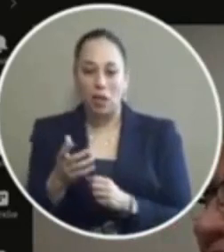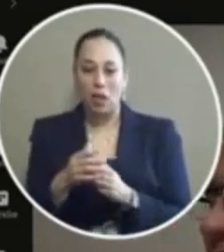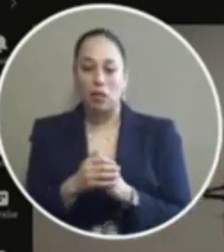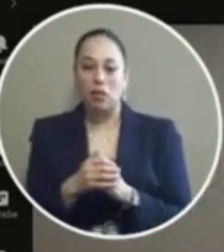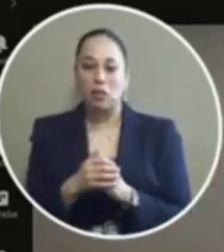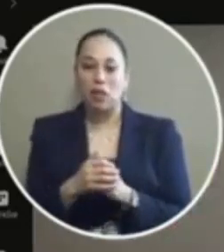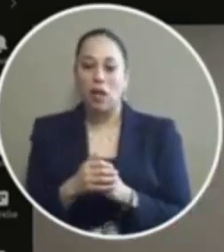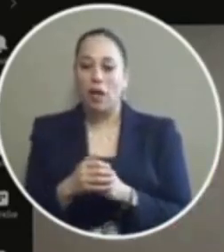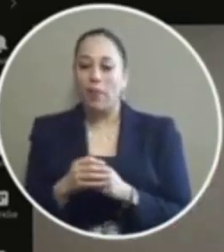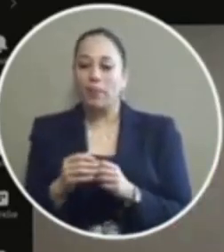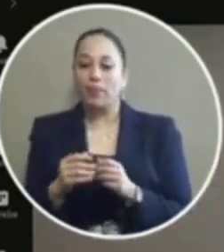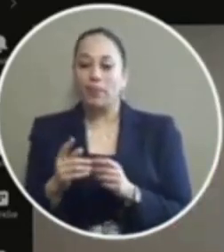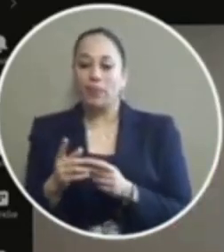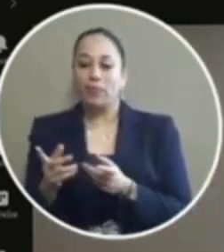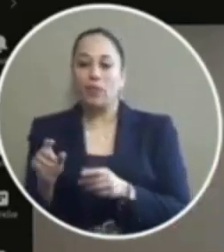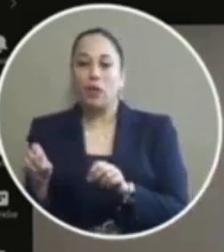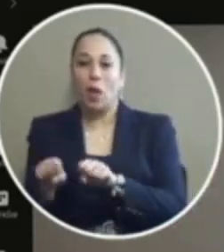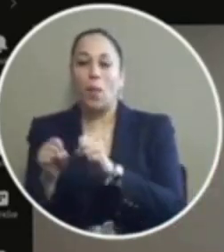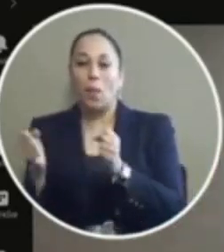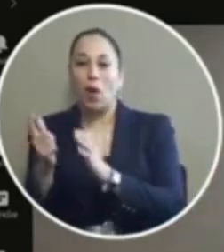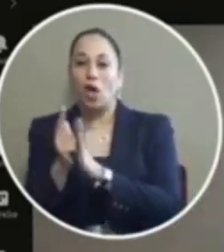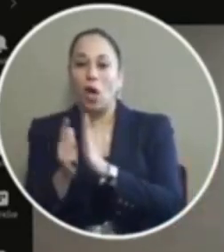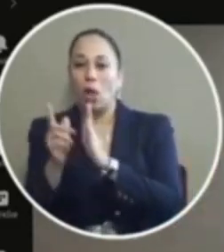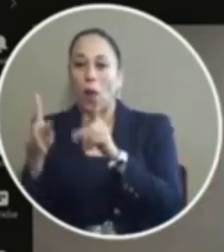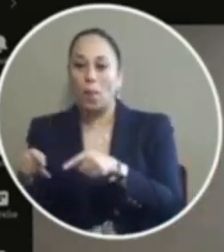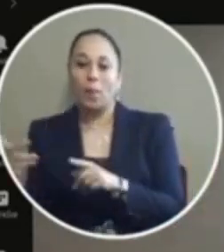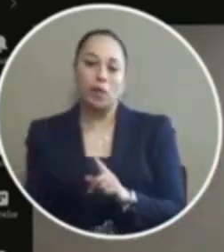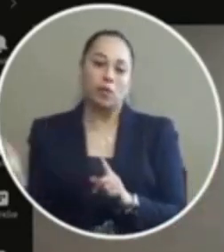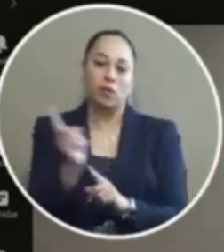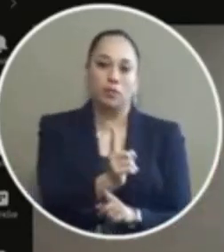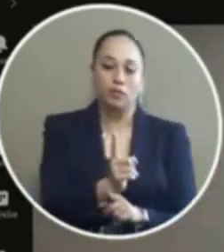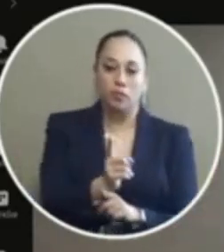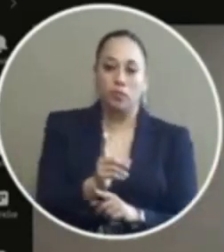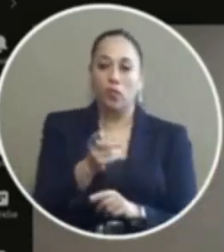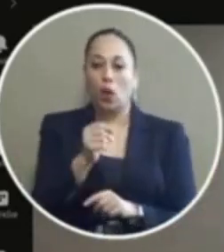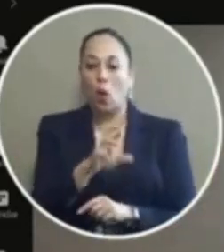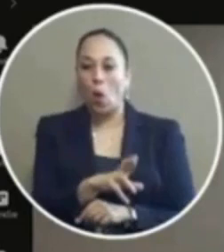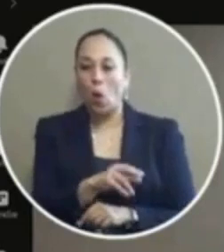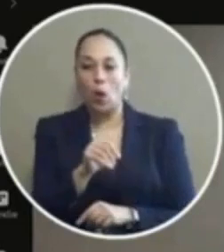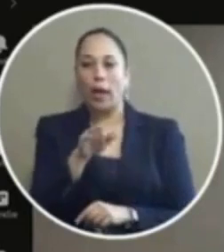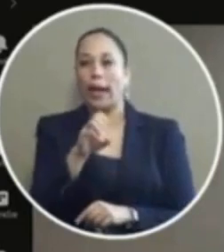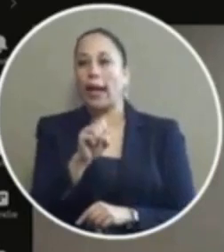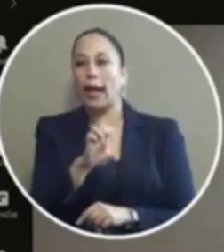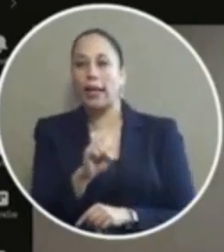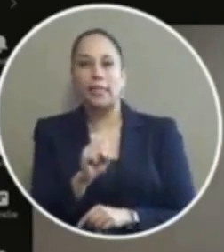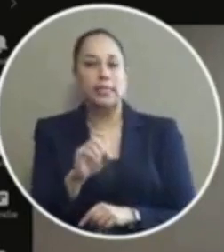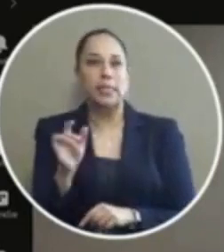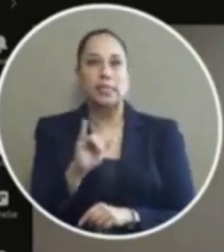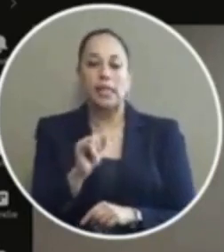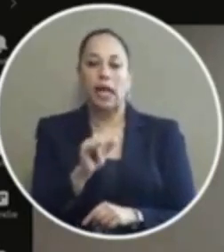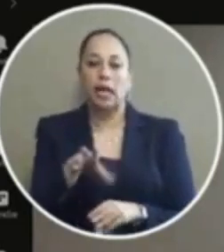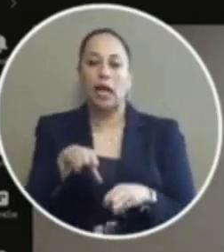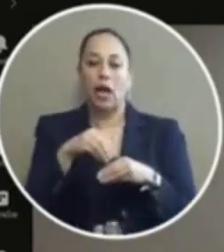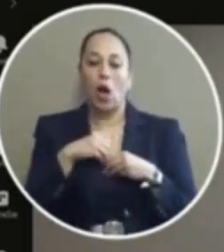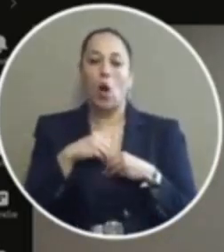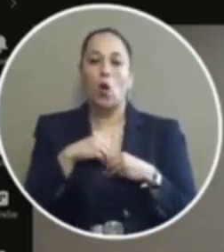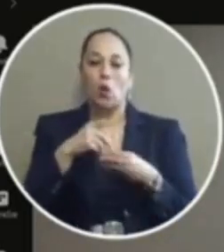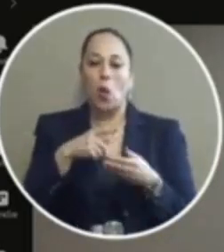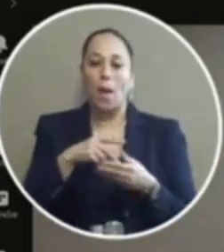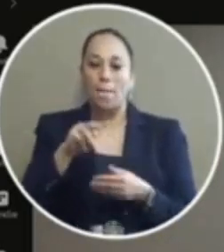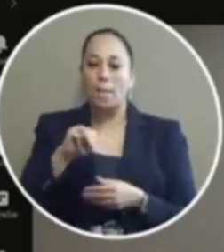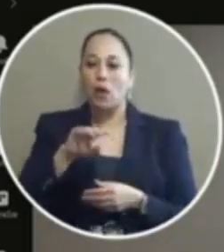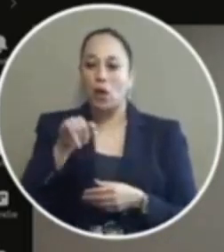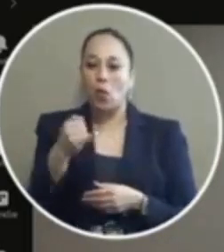present but as i was telling you earlier it also involves case that cases such as possession of marijuana cases